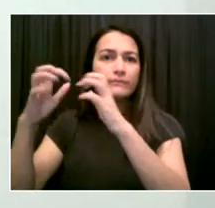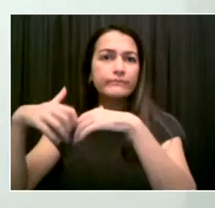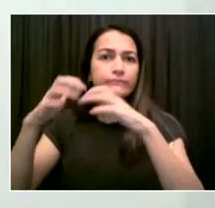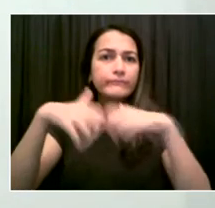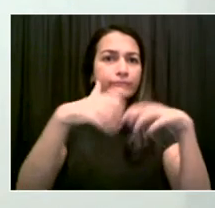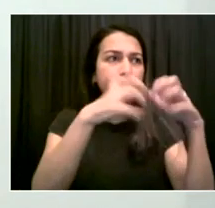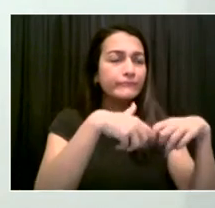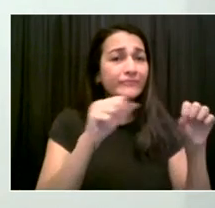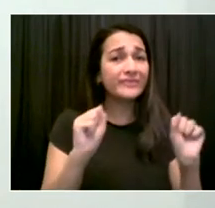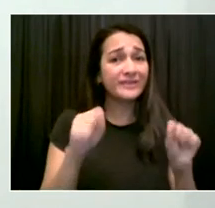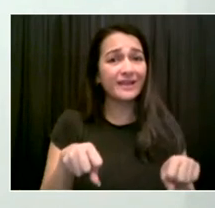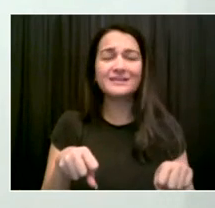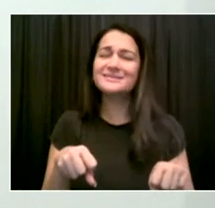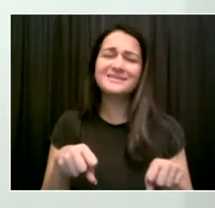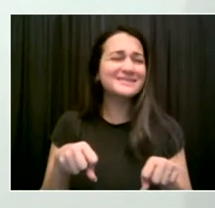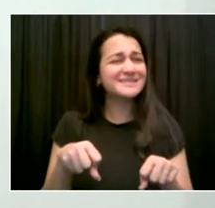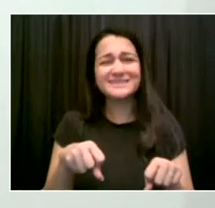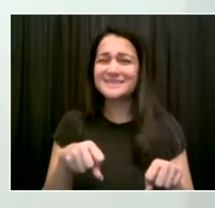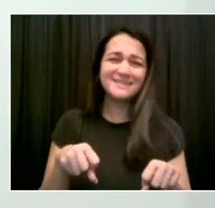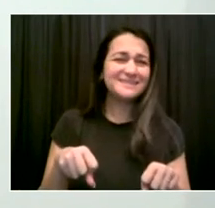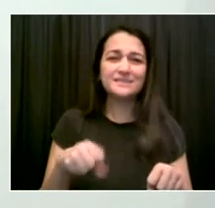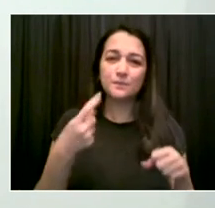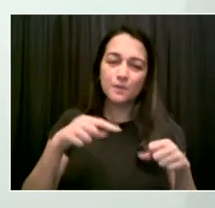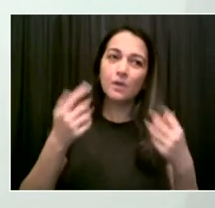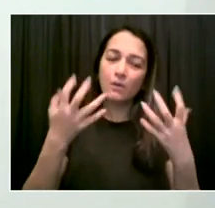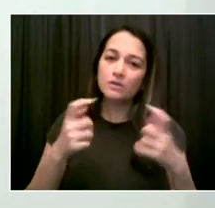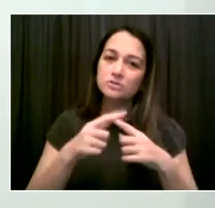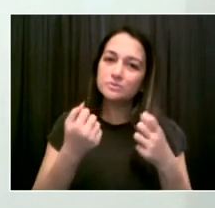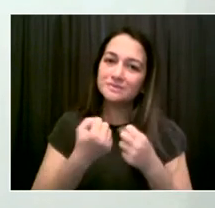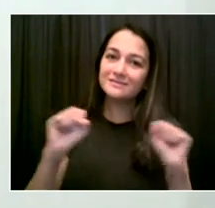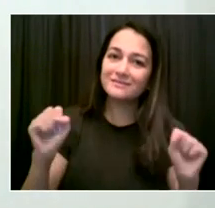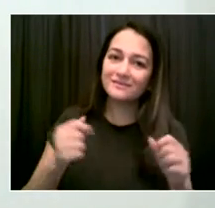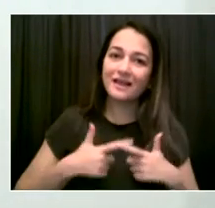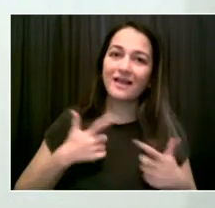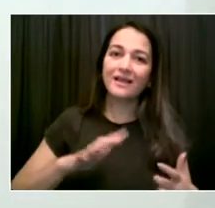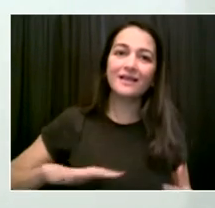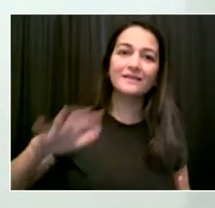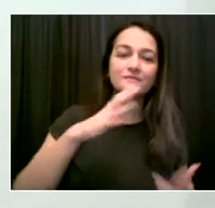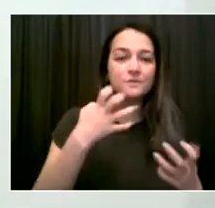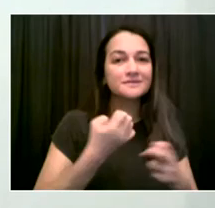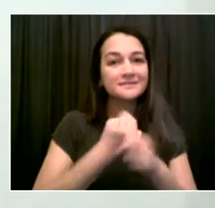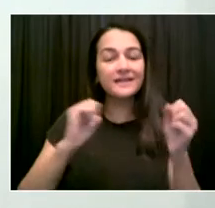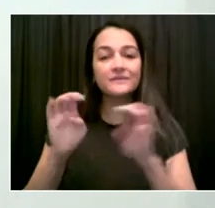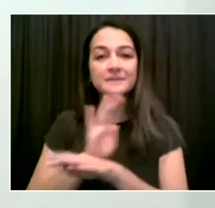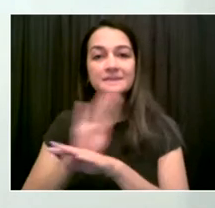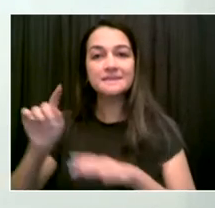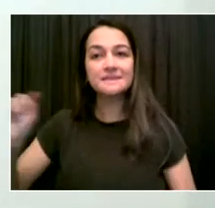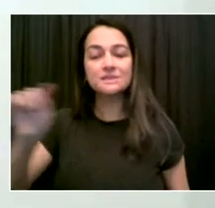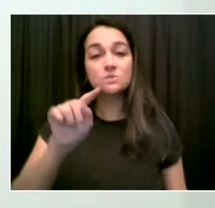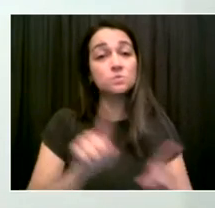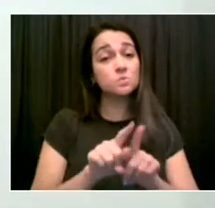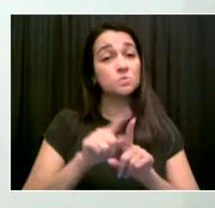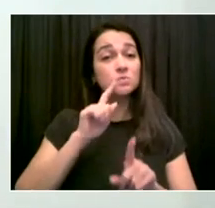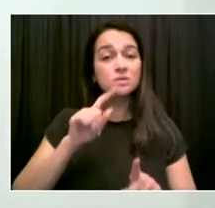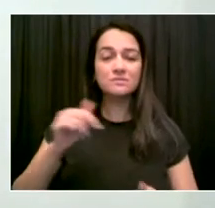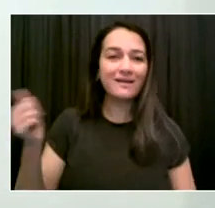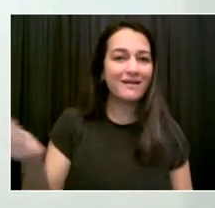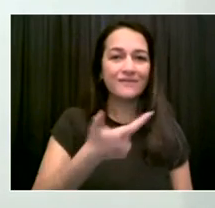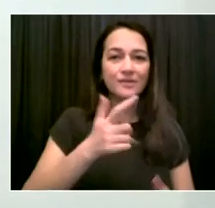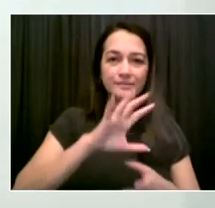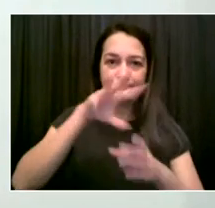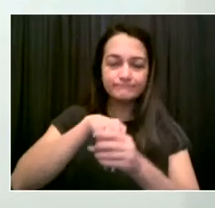practical way to do it. I think people will be encouraged to